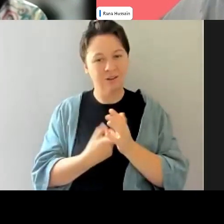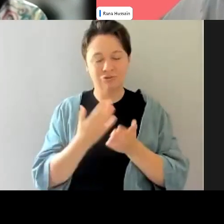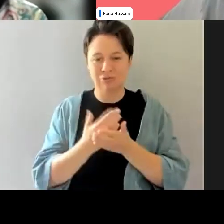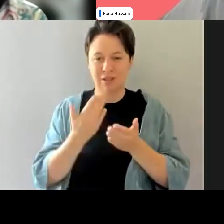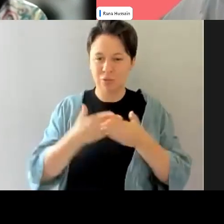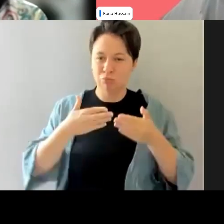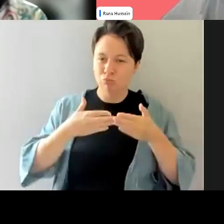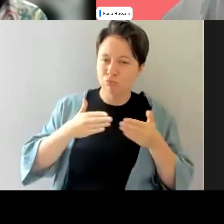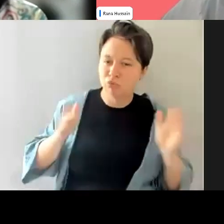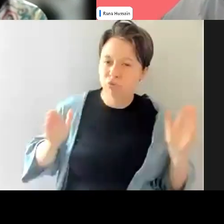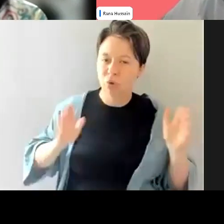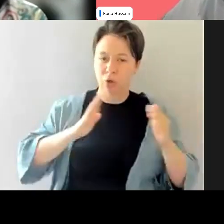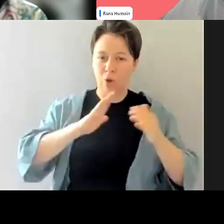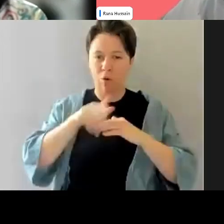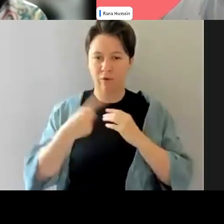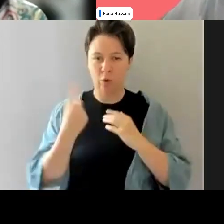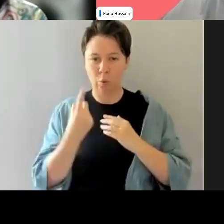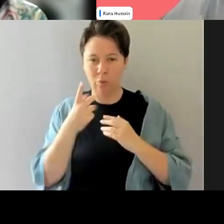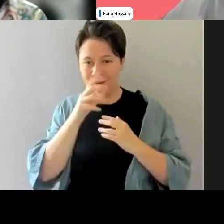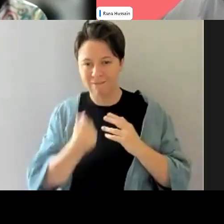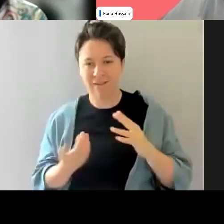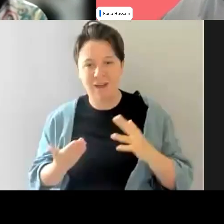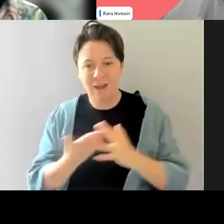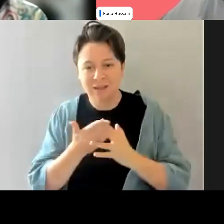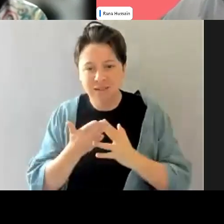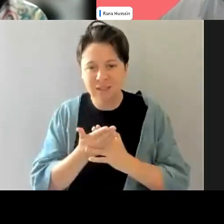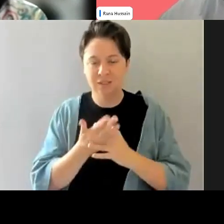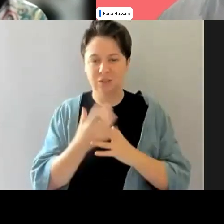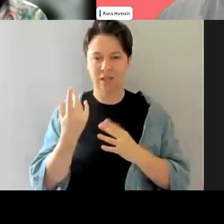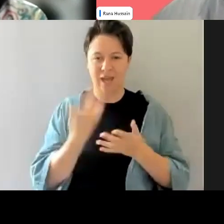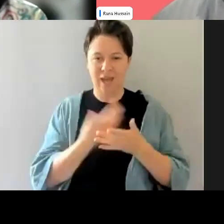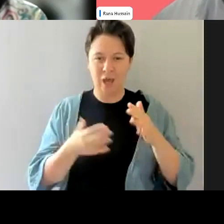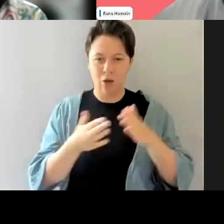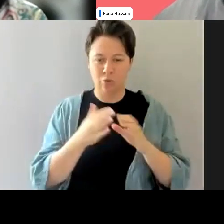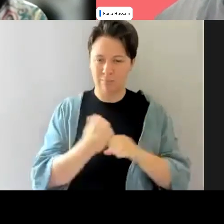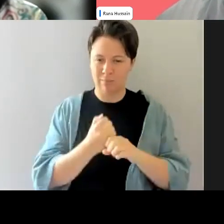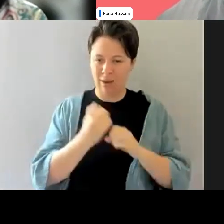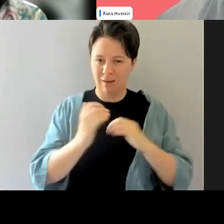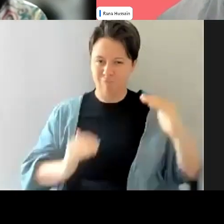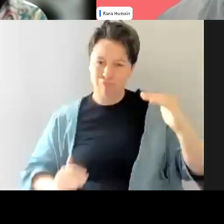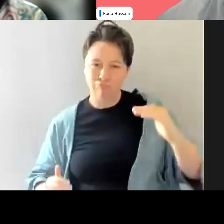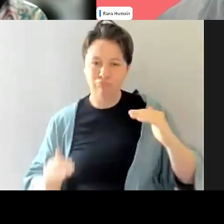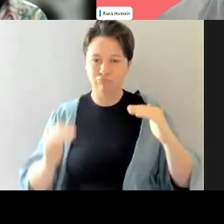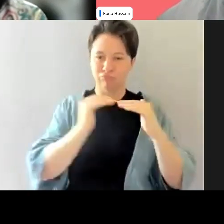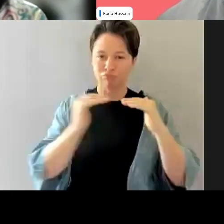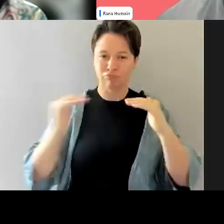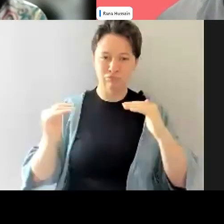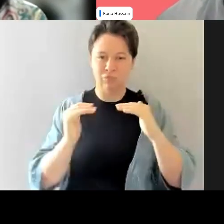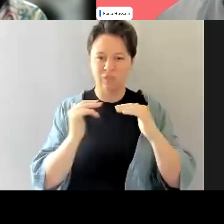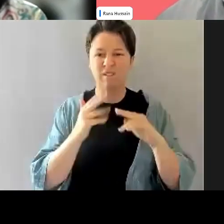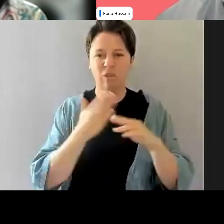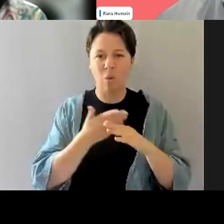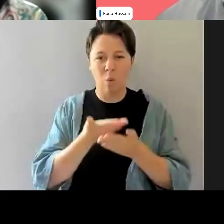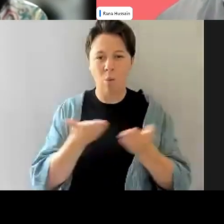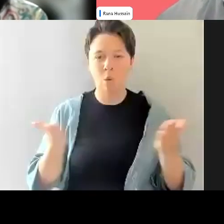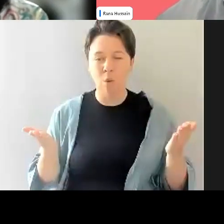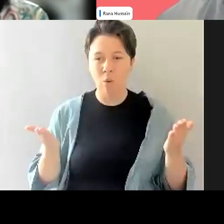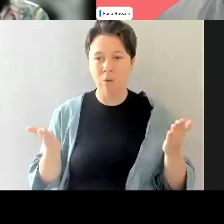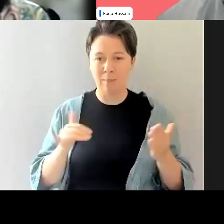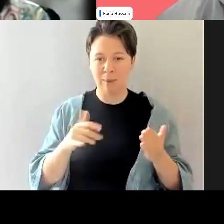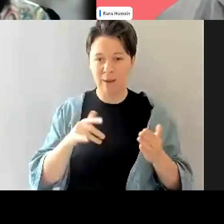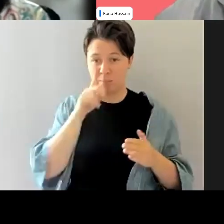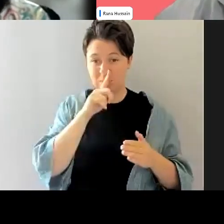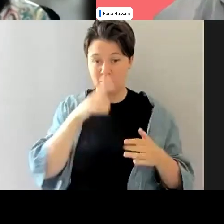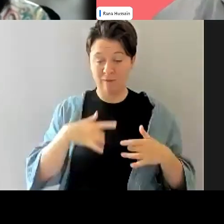has, um, access and who doesn't, how do we level up those playing fields all the time? And what's it like for people who might be feeling